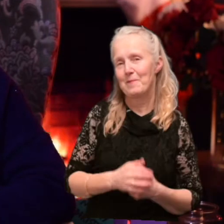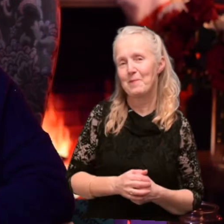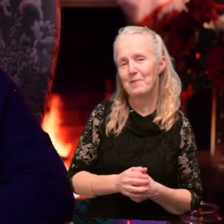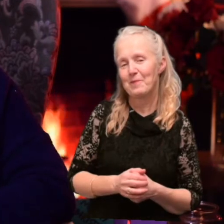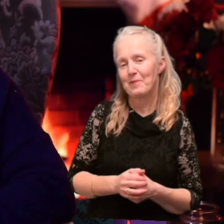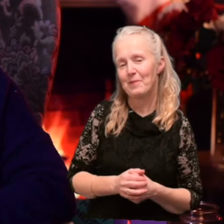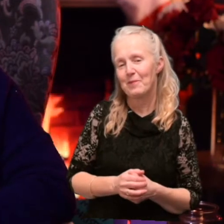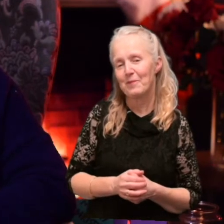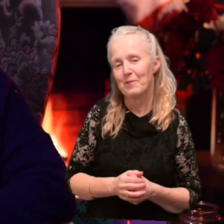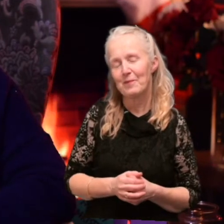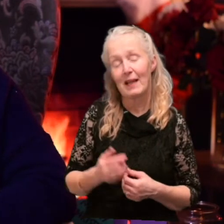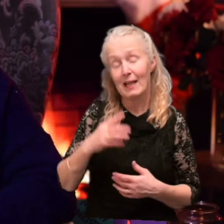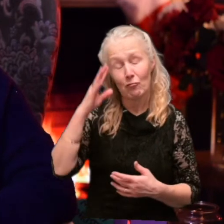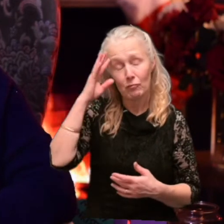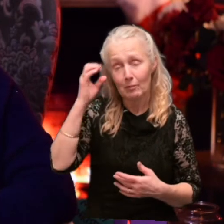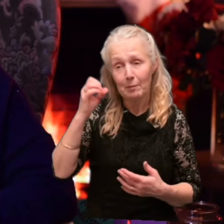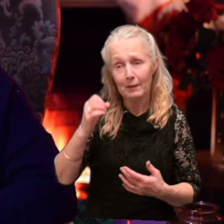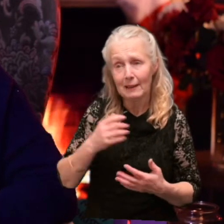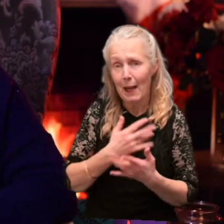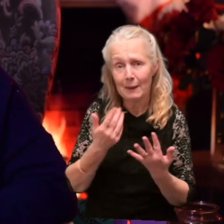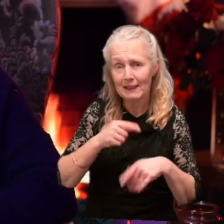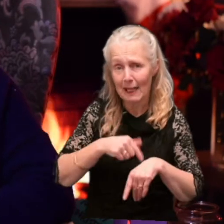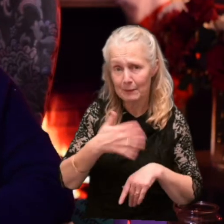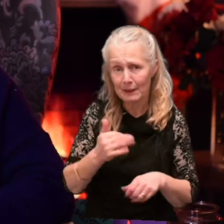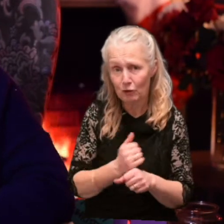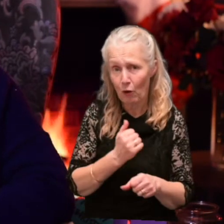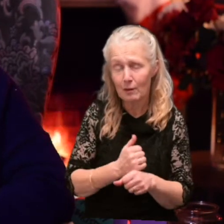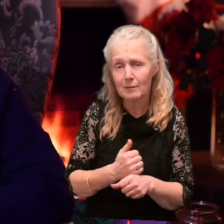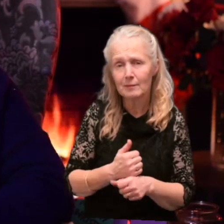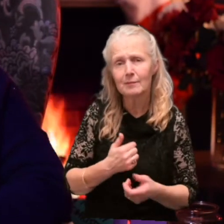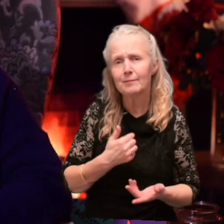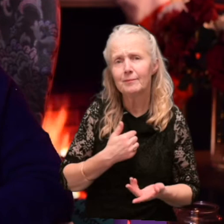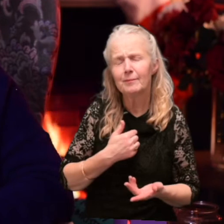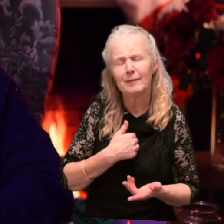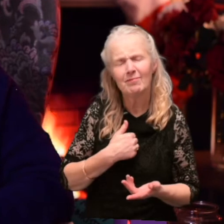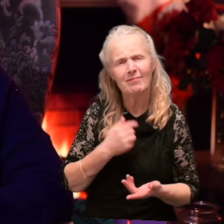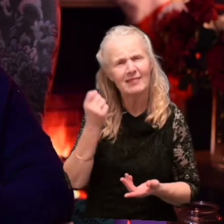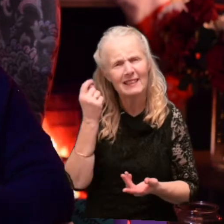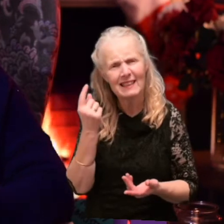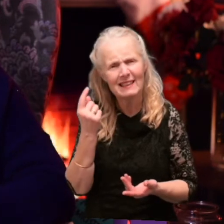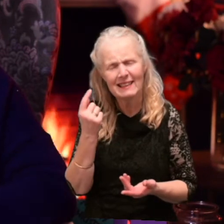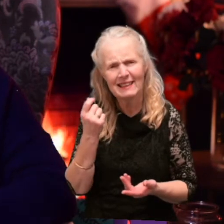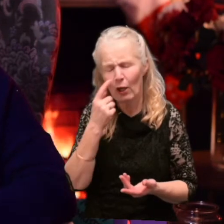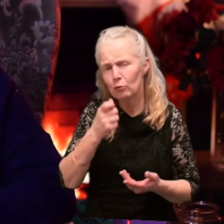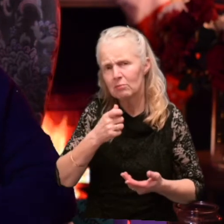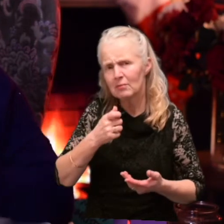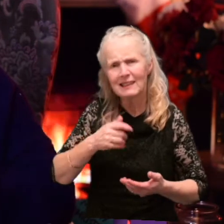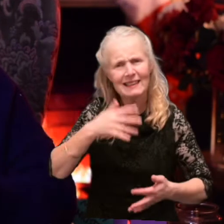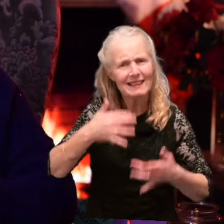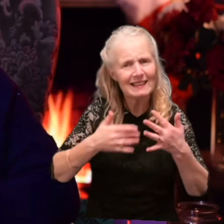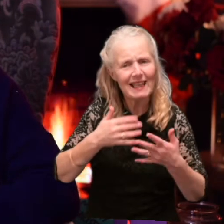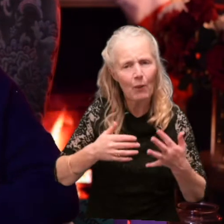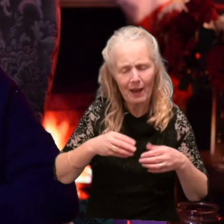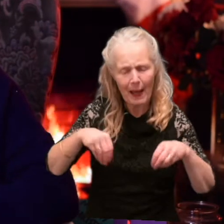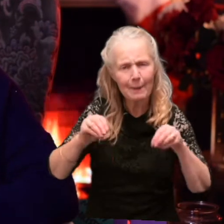I can't remember how many times I've done it now. But I could, I guess I could count the napkins, see how many